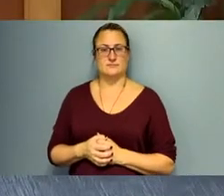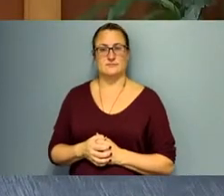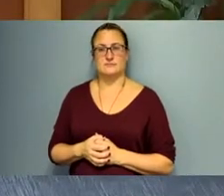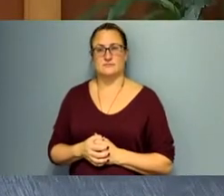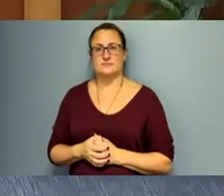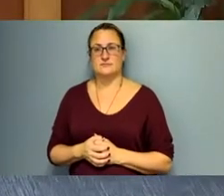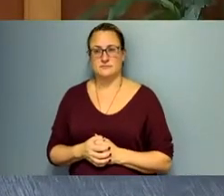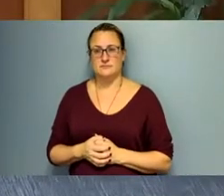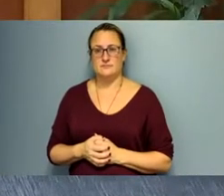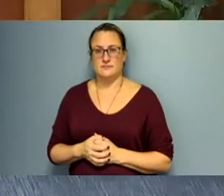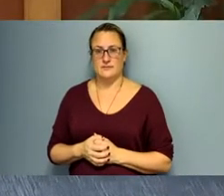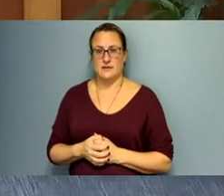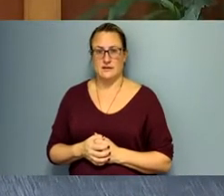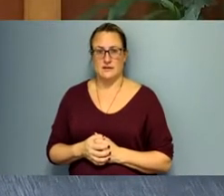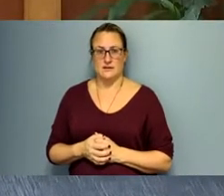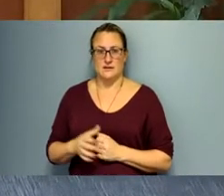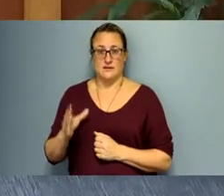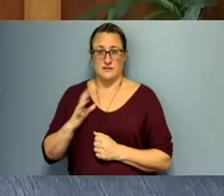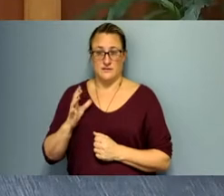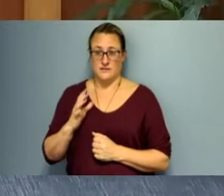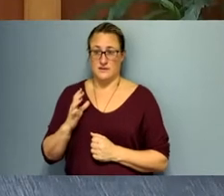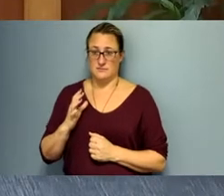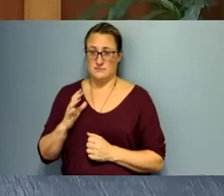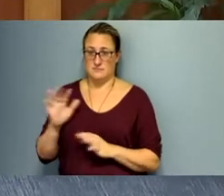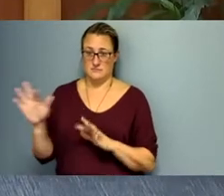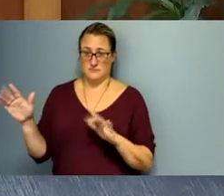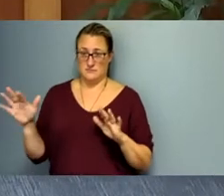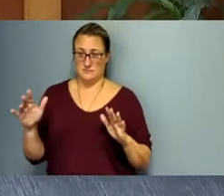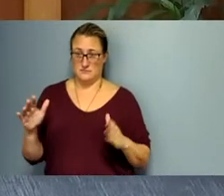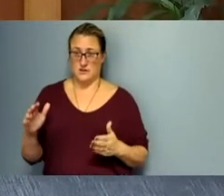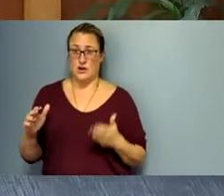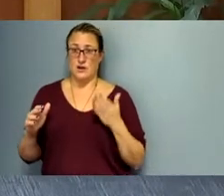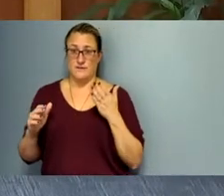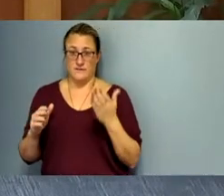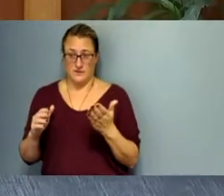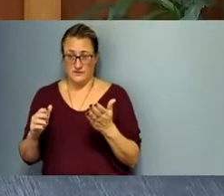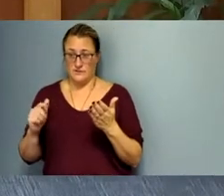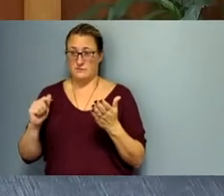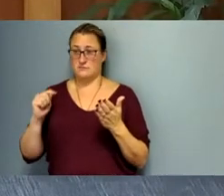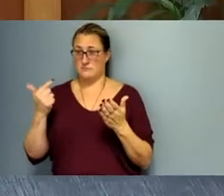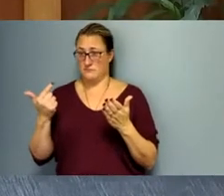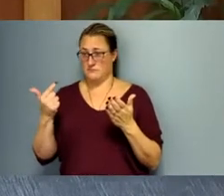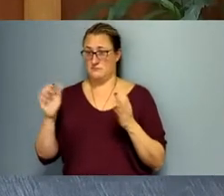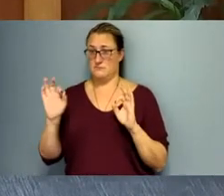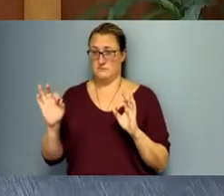All right. So did we vote already? Yeah. All in favor? Yeah, did. Okay. You made the abstention. All right. Thank you.